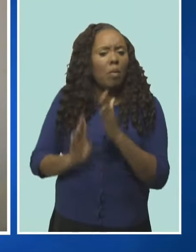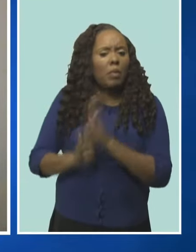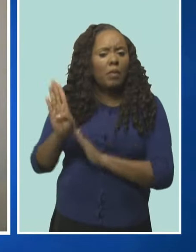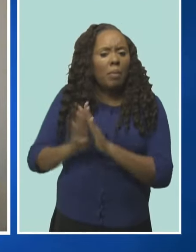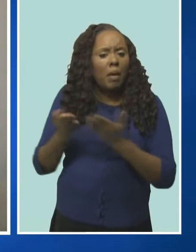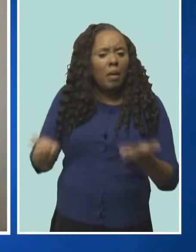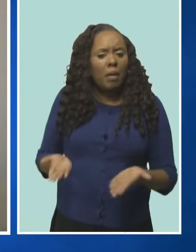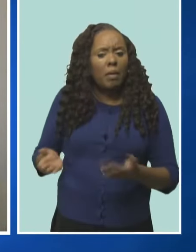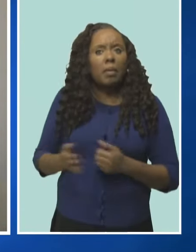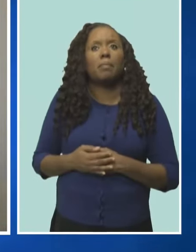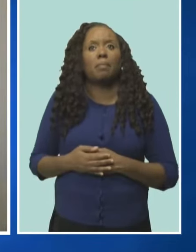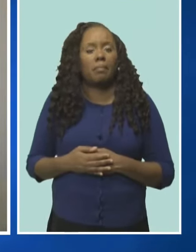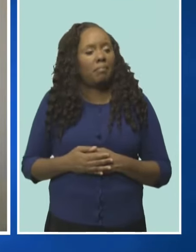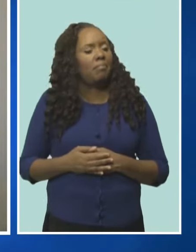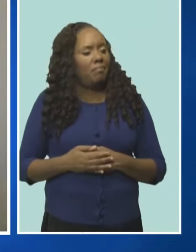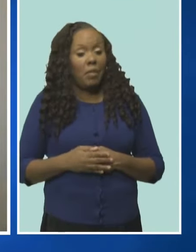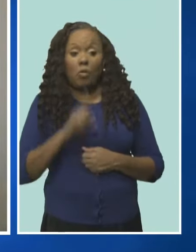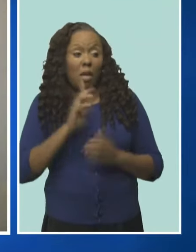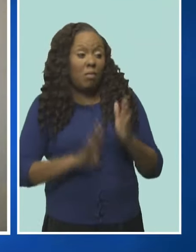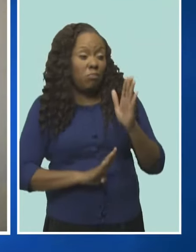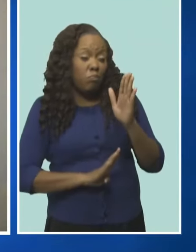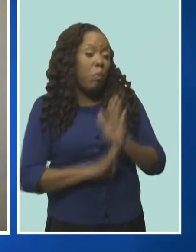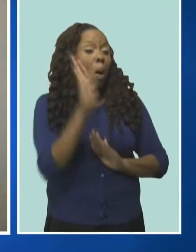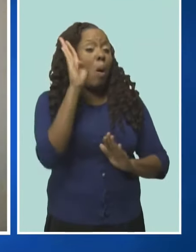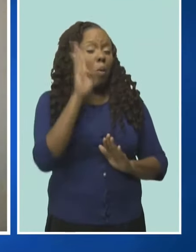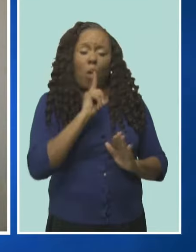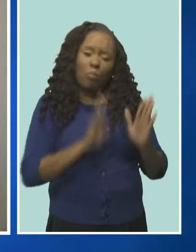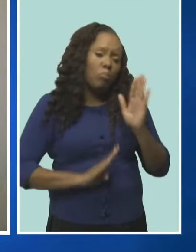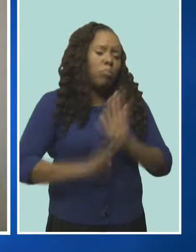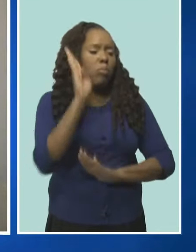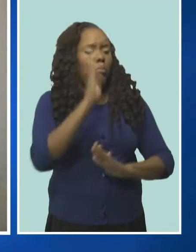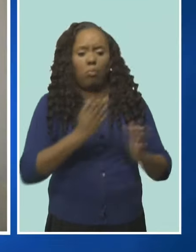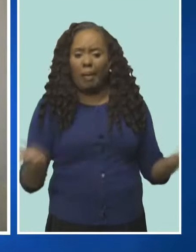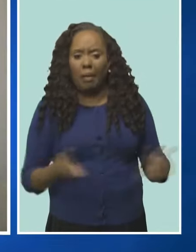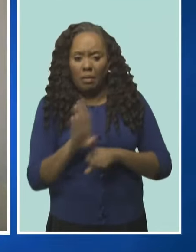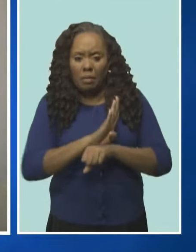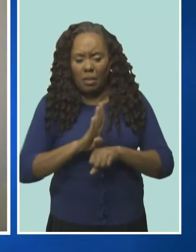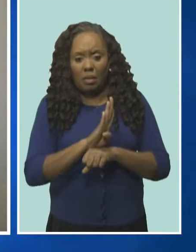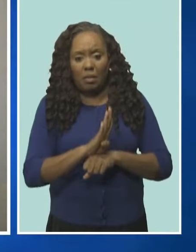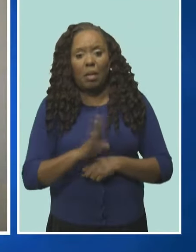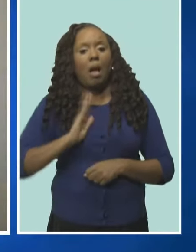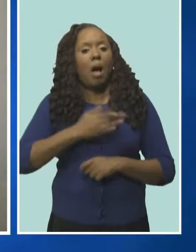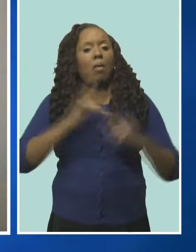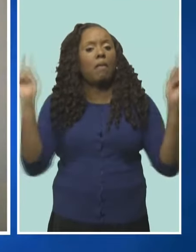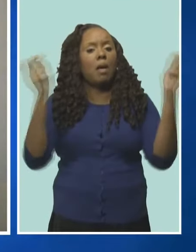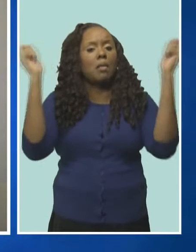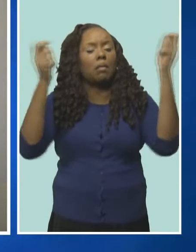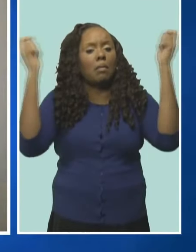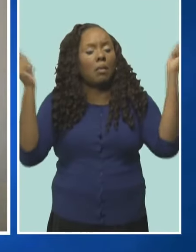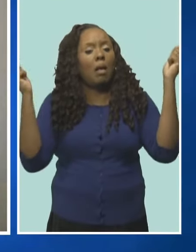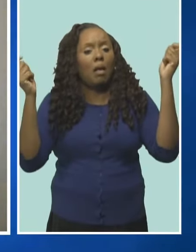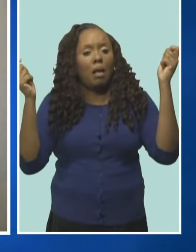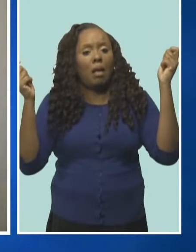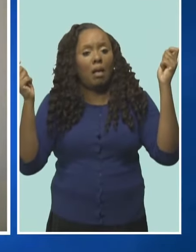in fact, grown by leaps and bounds. The festival itself comes on the cusp of